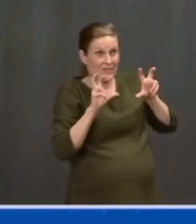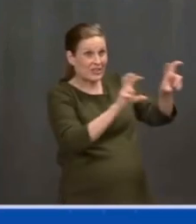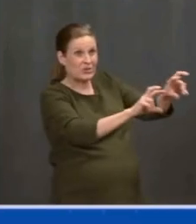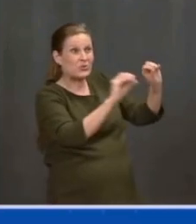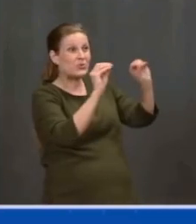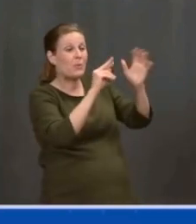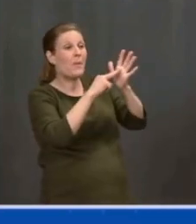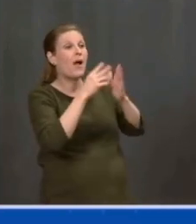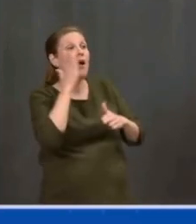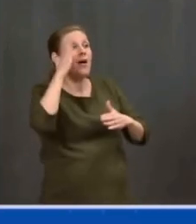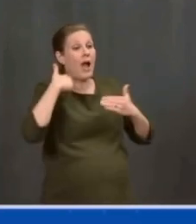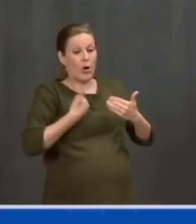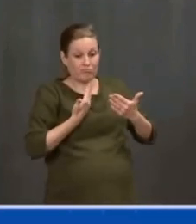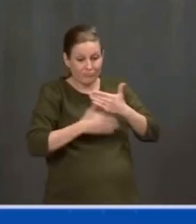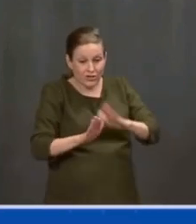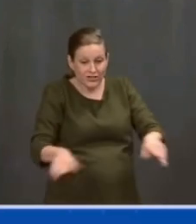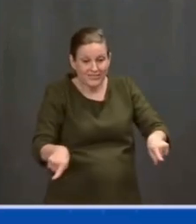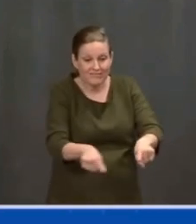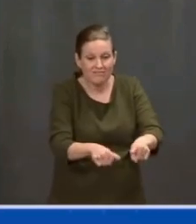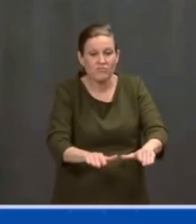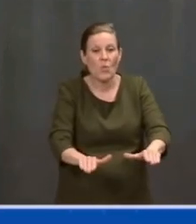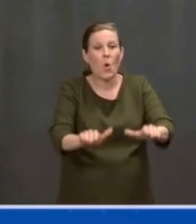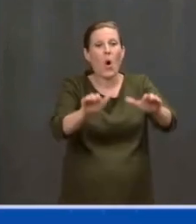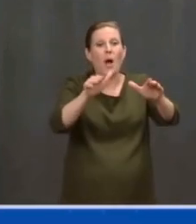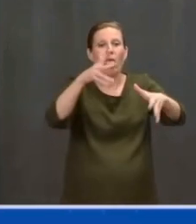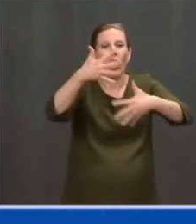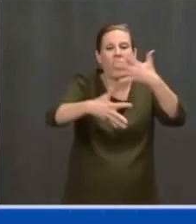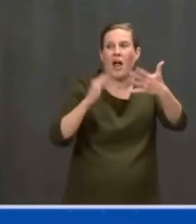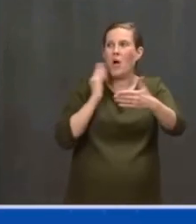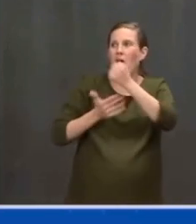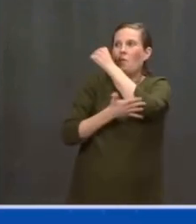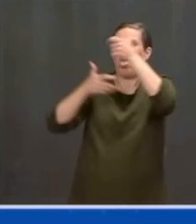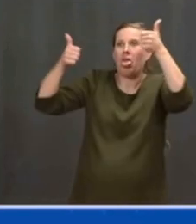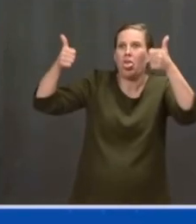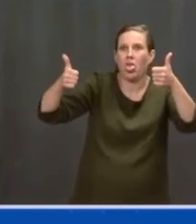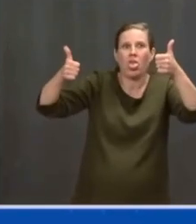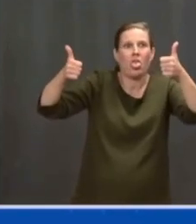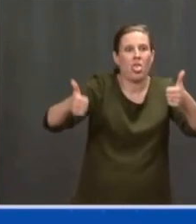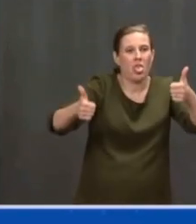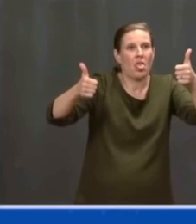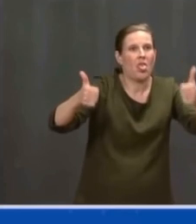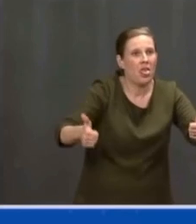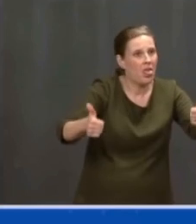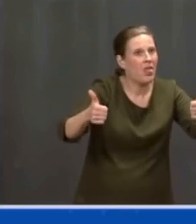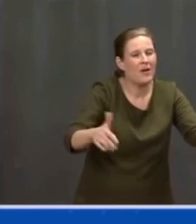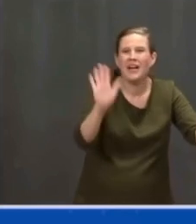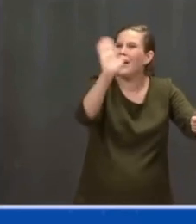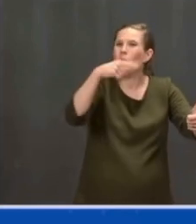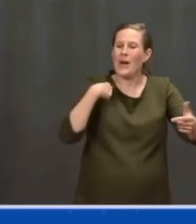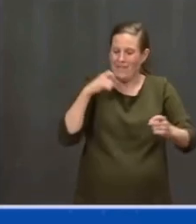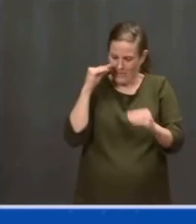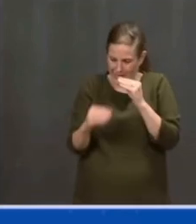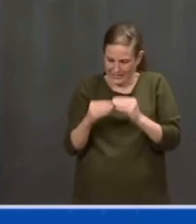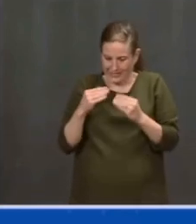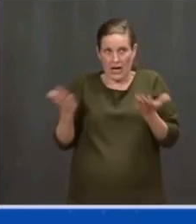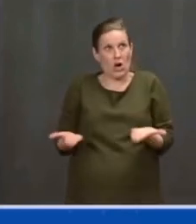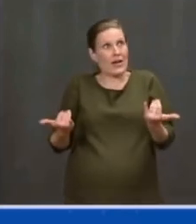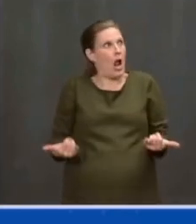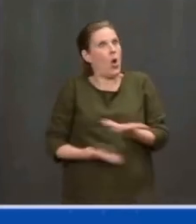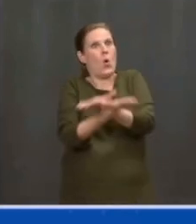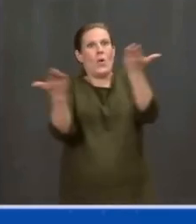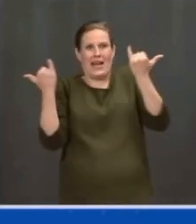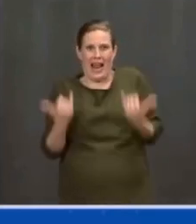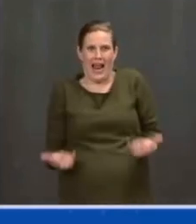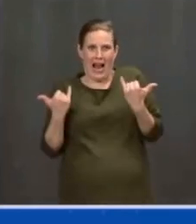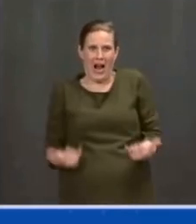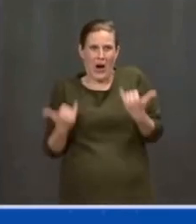does. And our infrastructure is crumbling. We rank 13th in the world. What's more, it